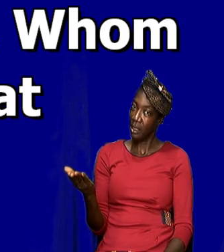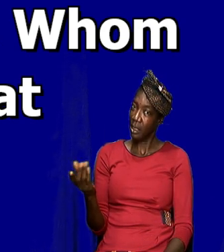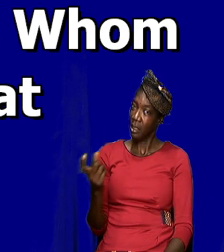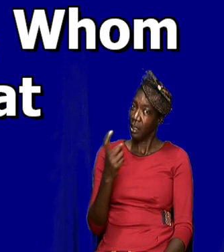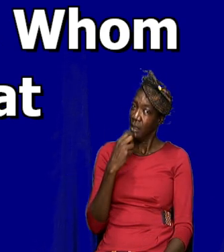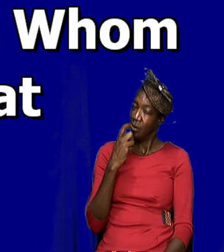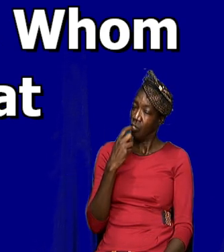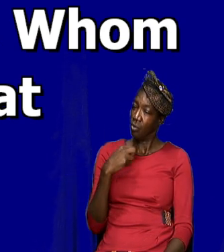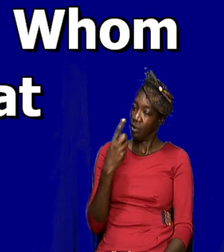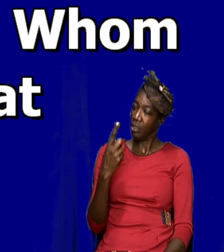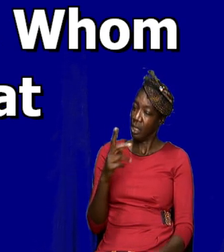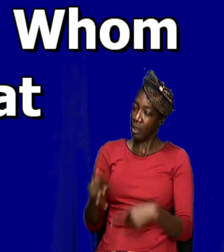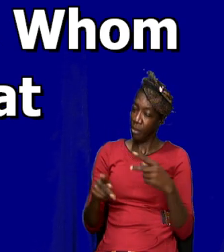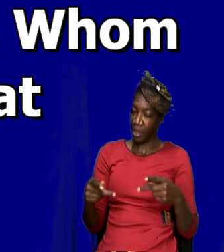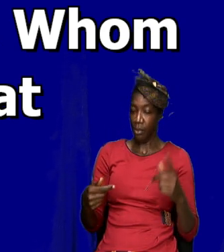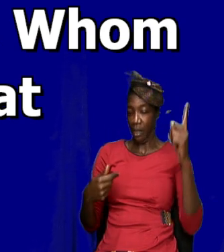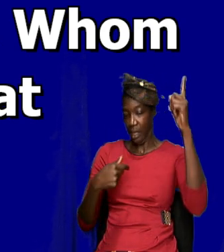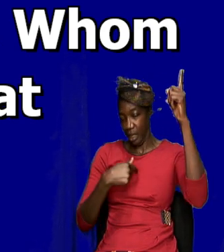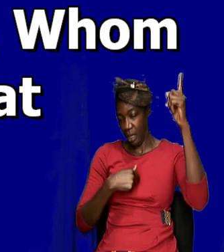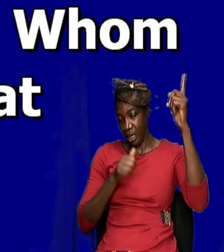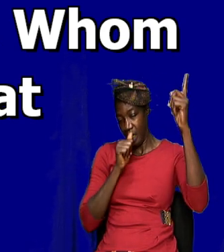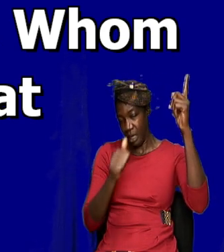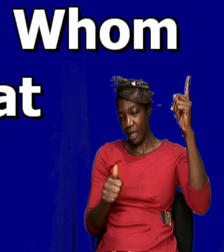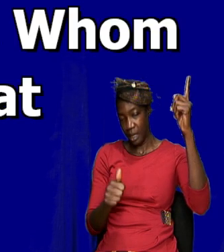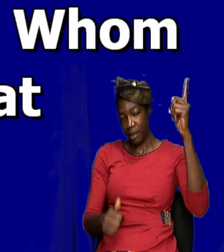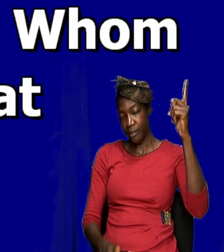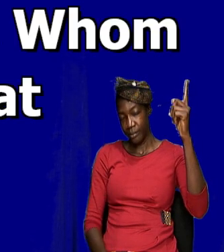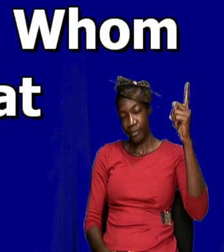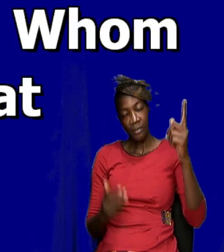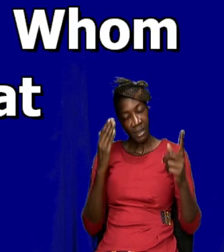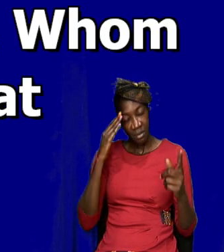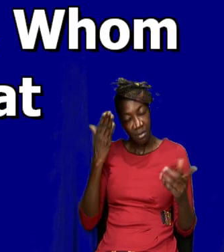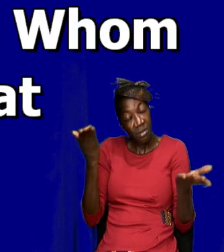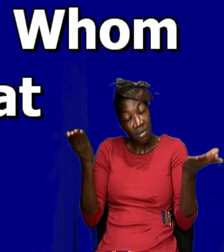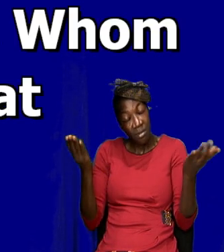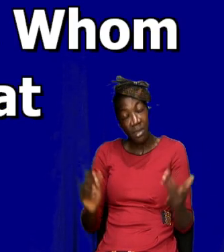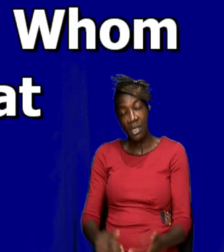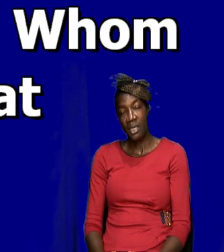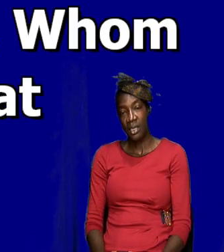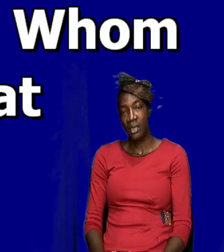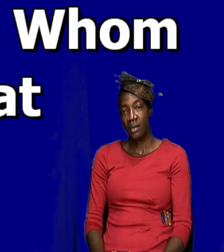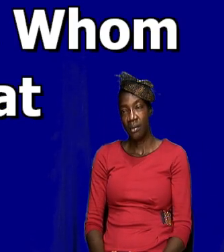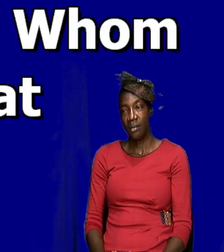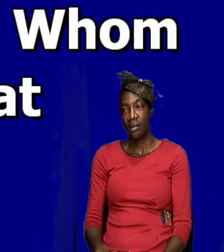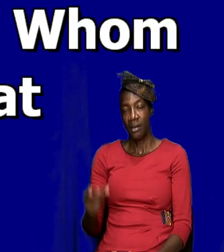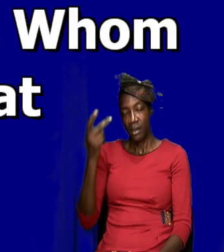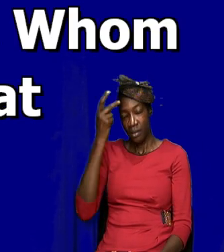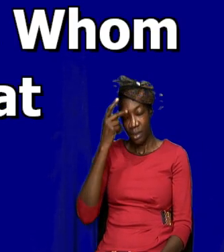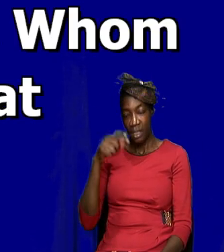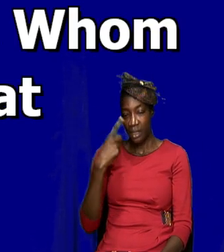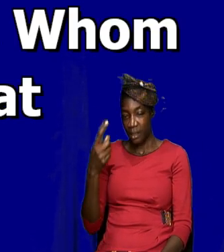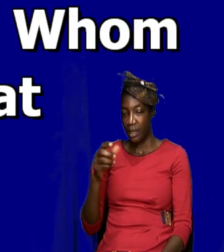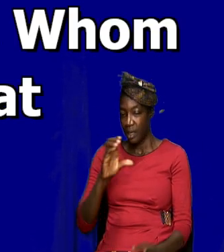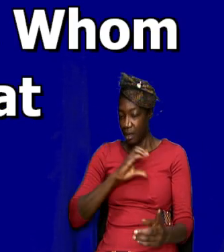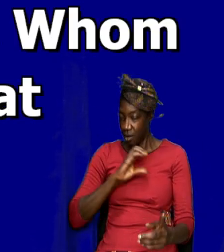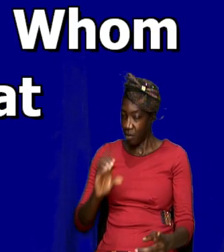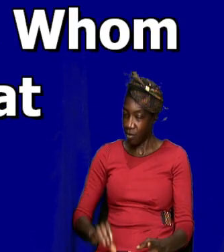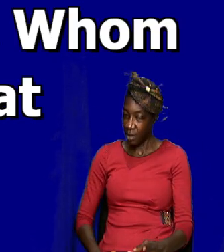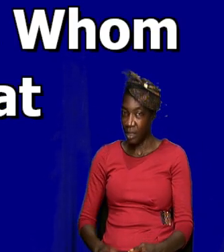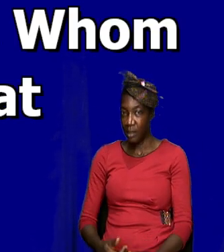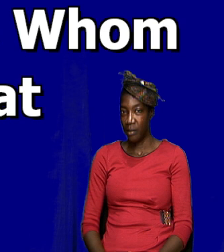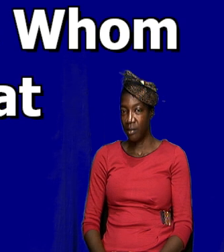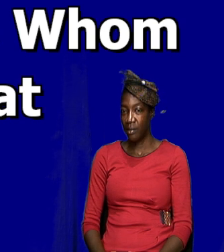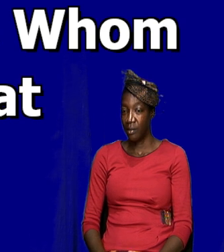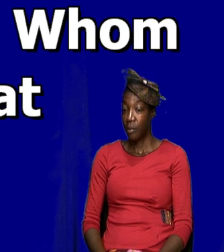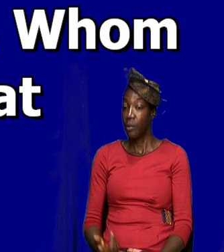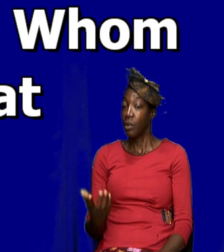whom say the people that I am? And we know the rest of that scripture how Peter confessed that he was Christ and all that. But what I want